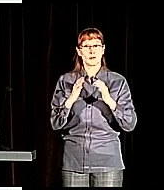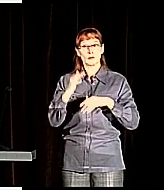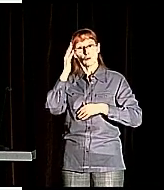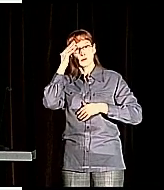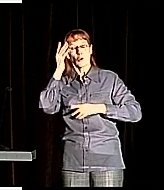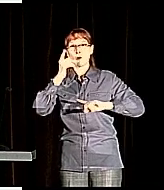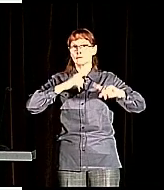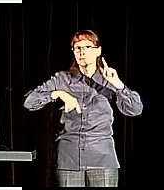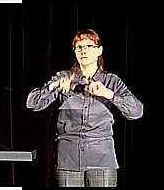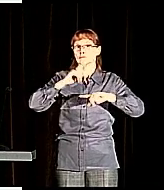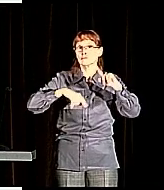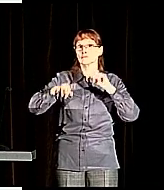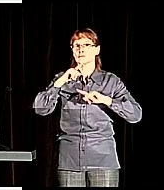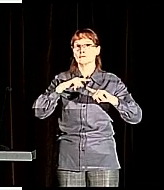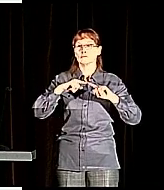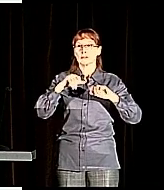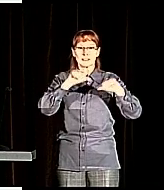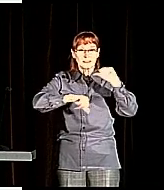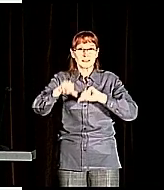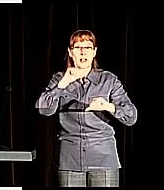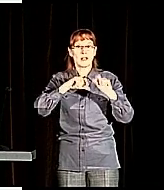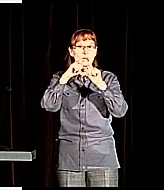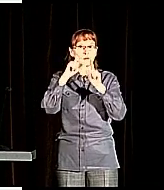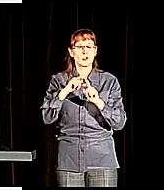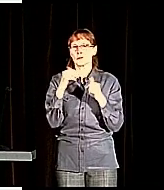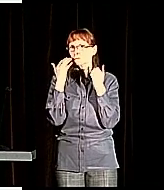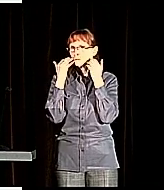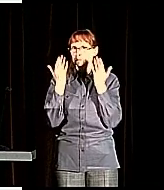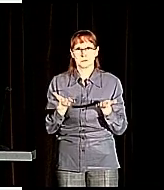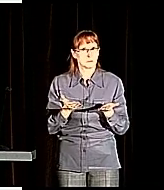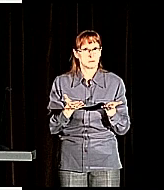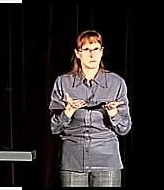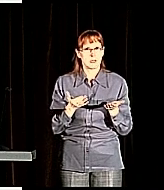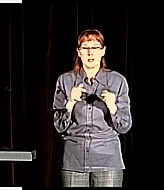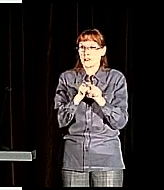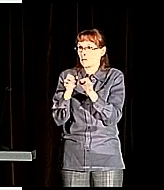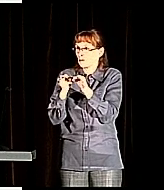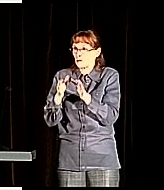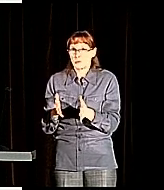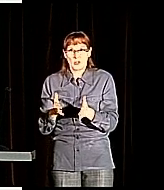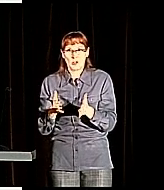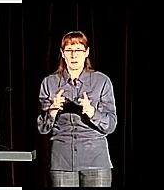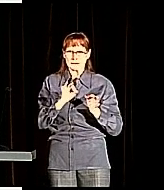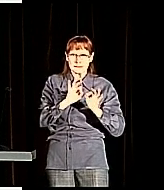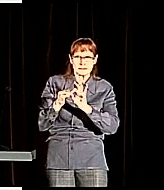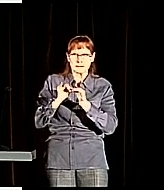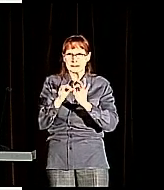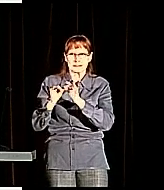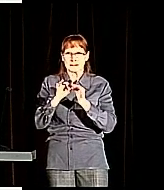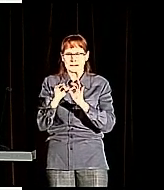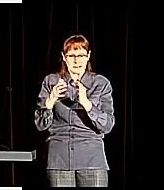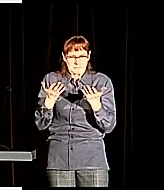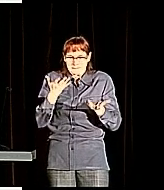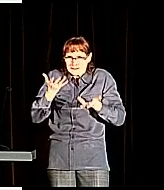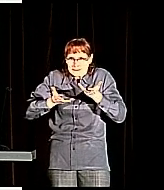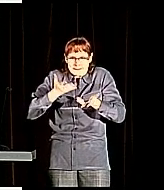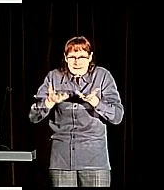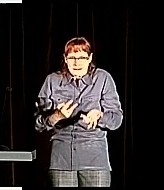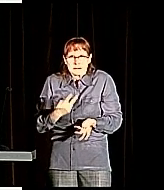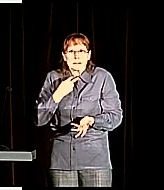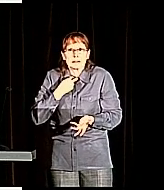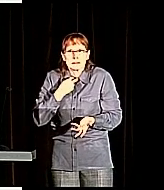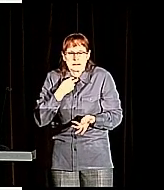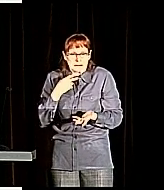accurately translate a lot of the STEM jargon. If you have not had a science education, how would you translate